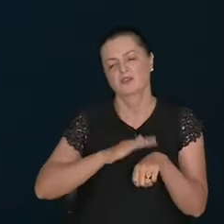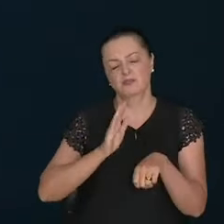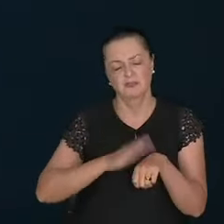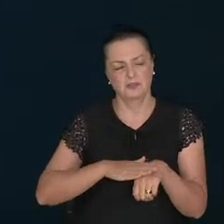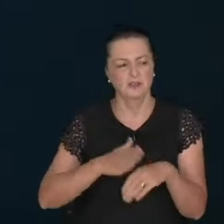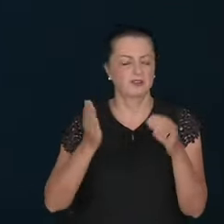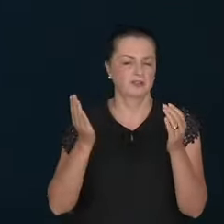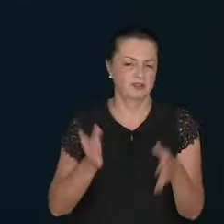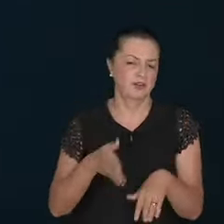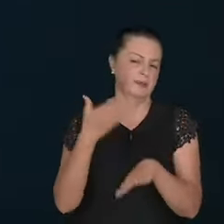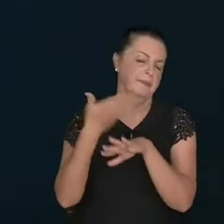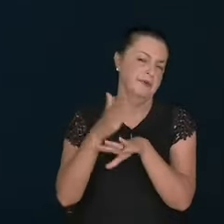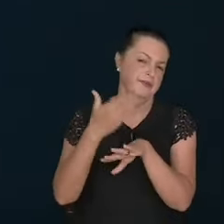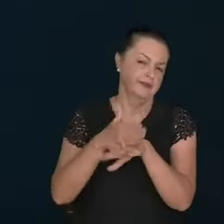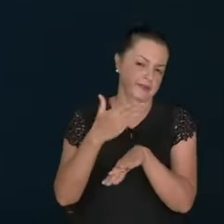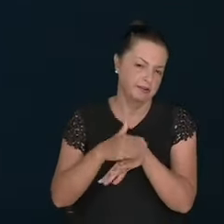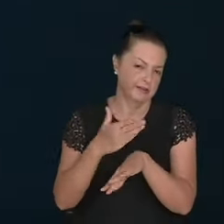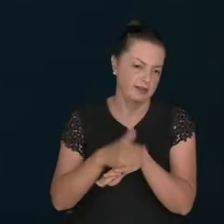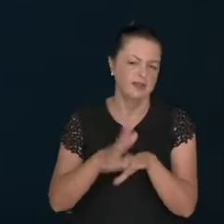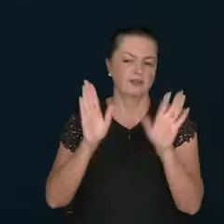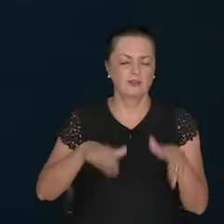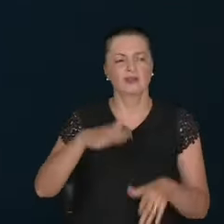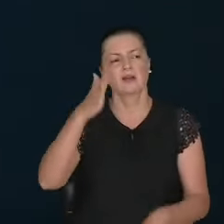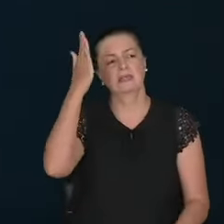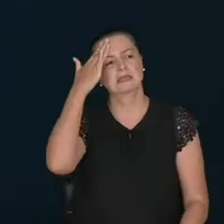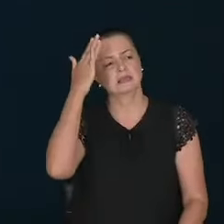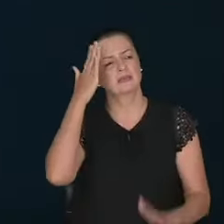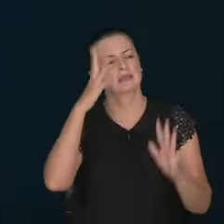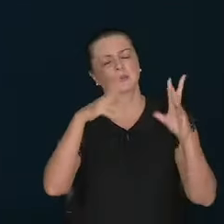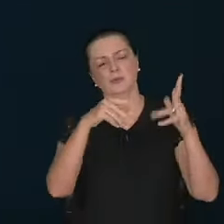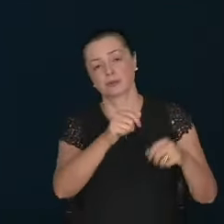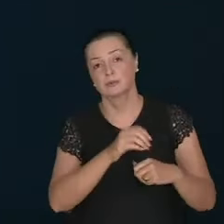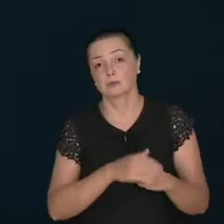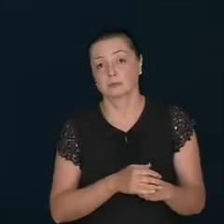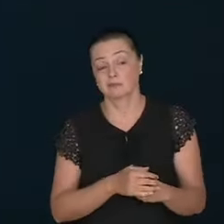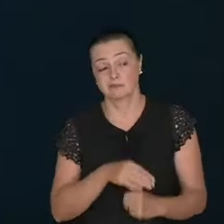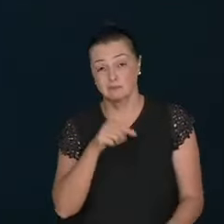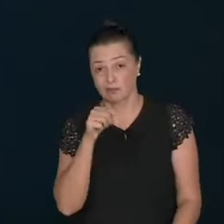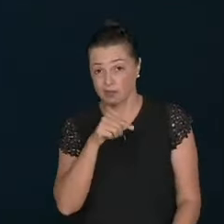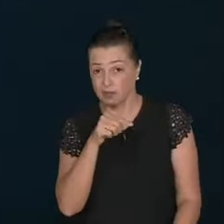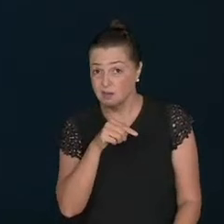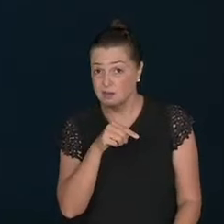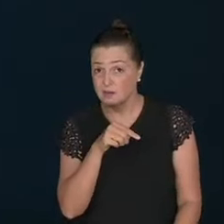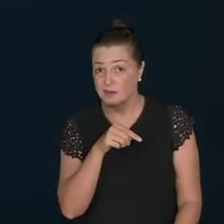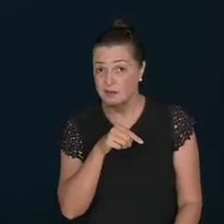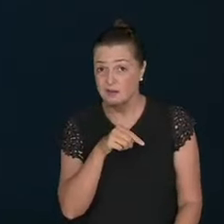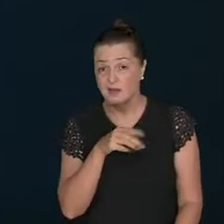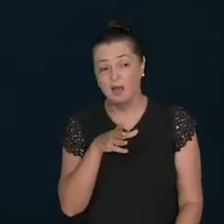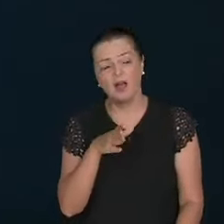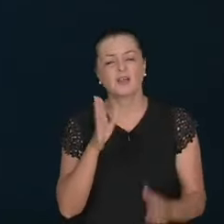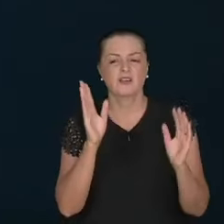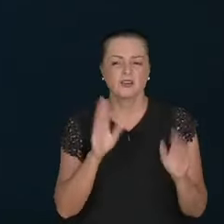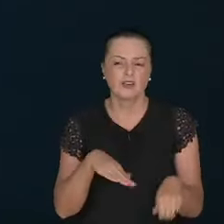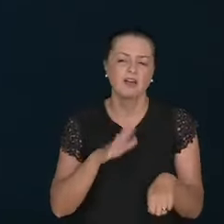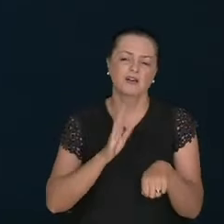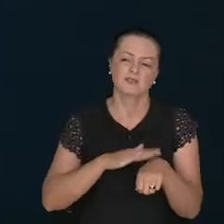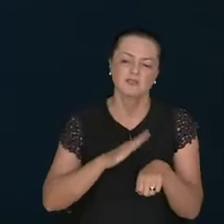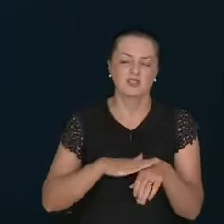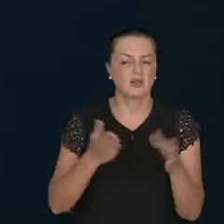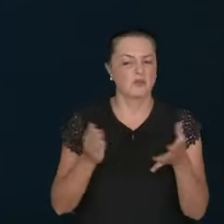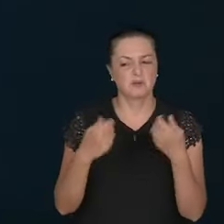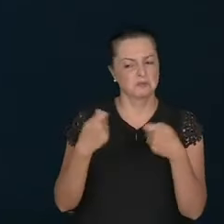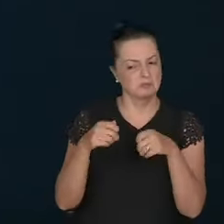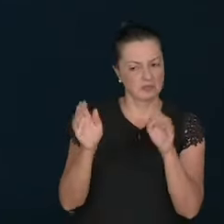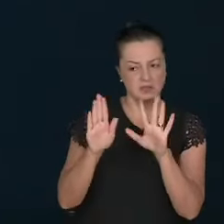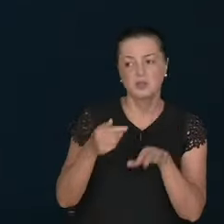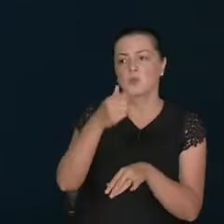done. This. I have done. Many things. Many And many things. For them. They start to see. With these eyes. This. I already did. Many